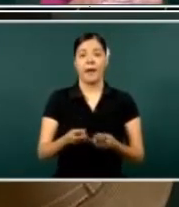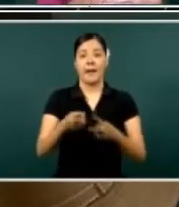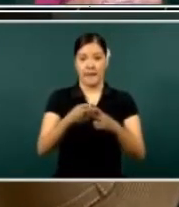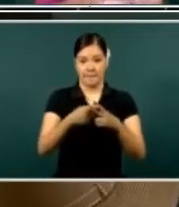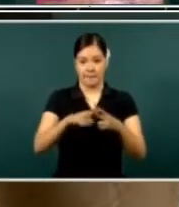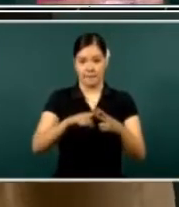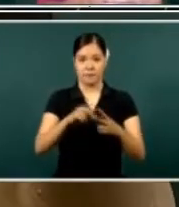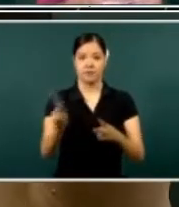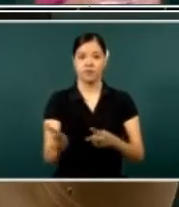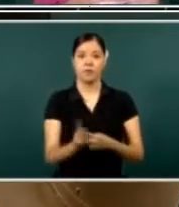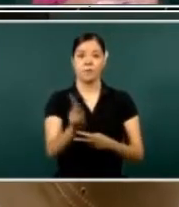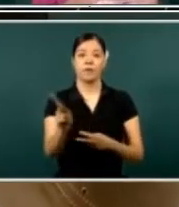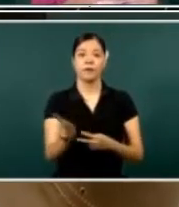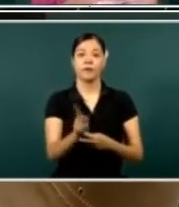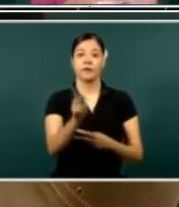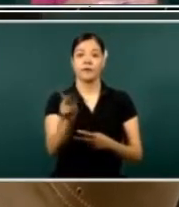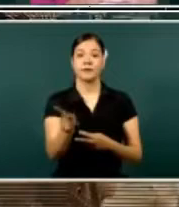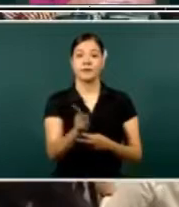section.